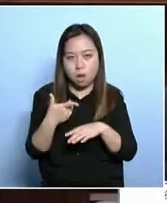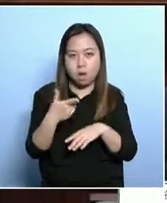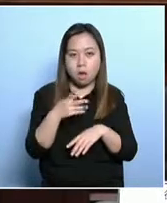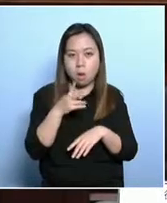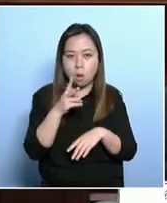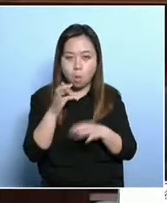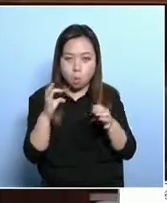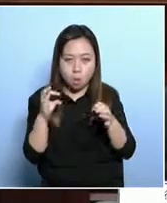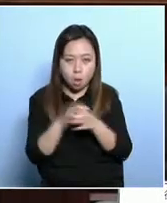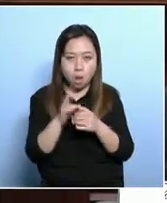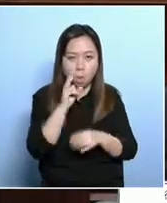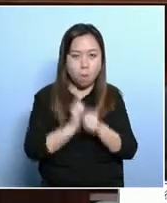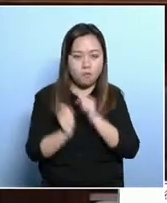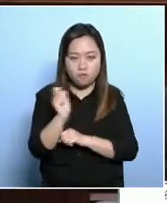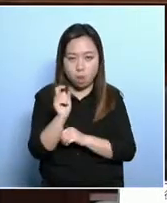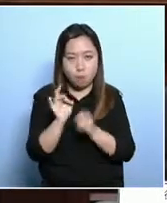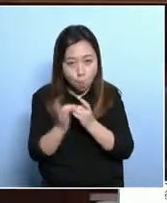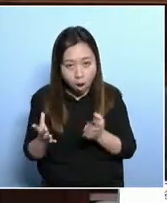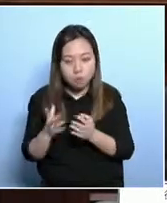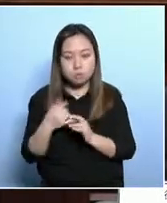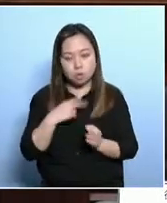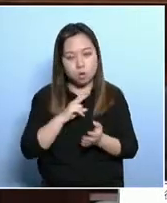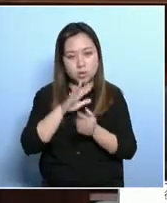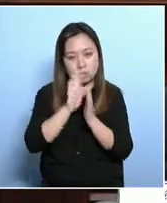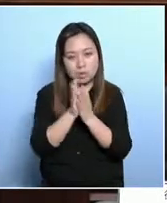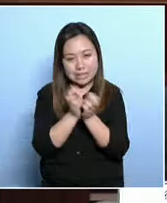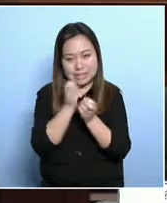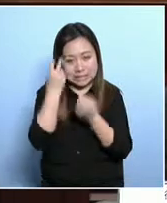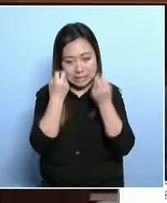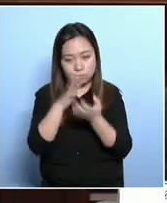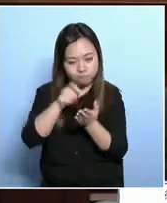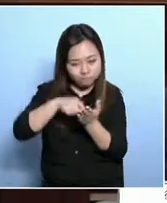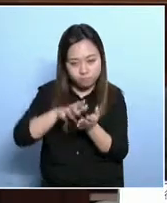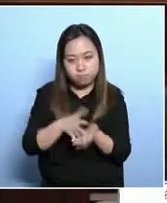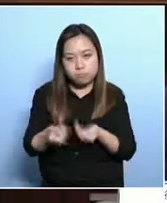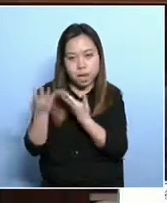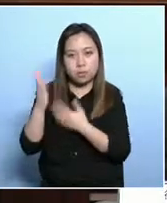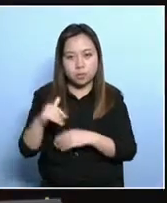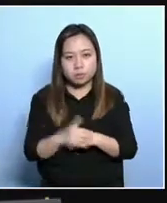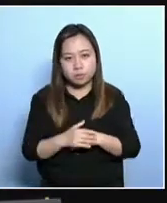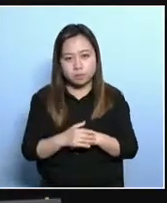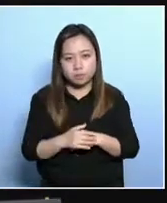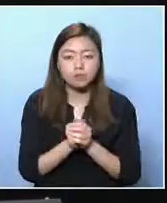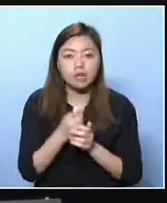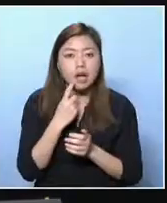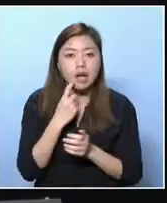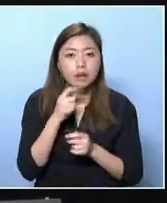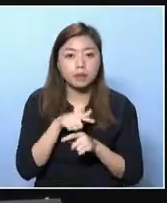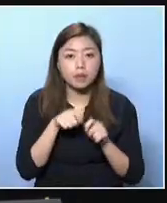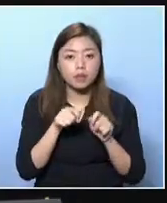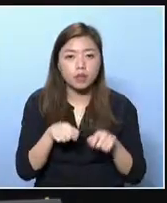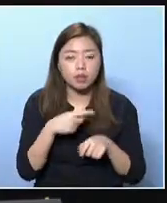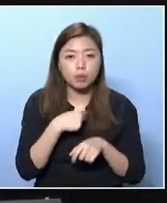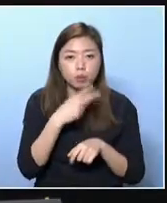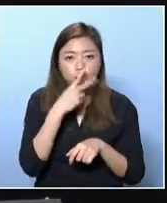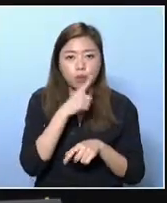Now, many matters, even though they might fall within the ambit of